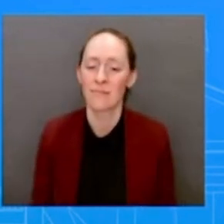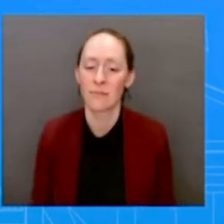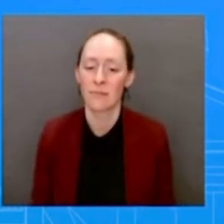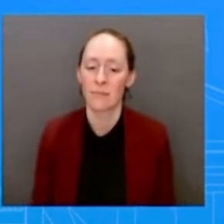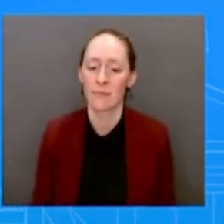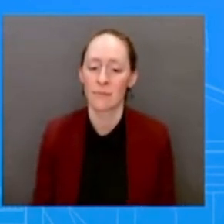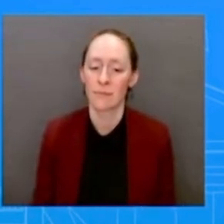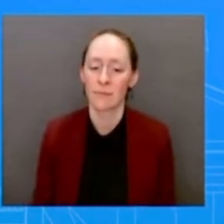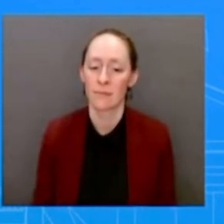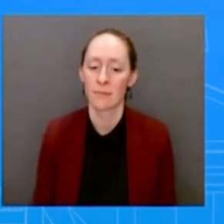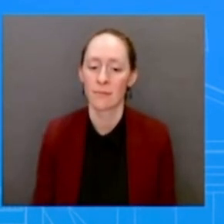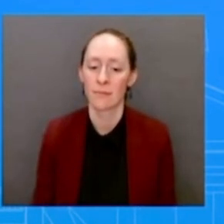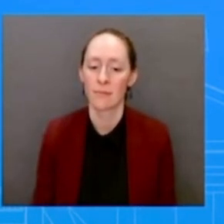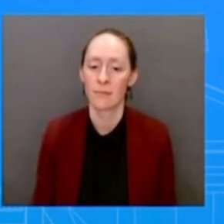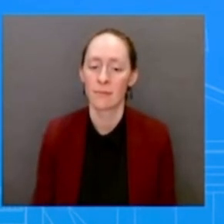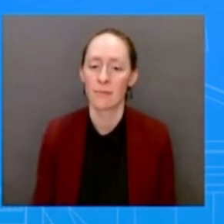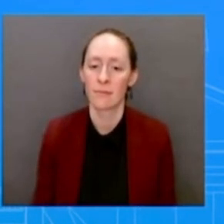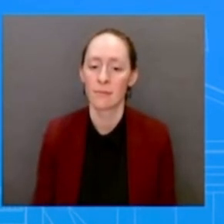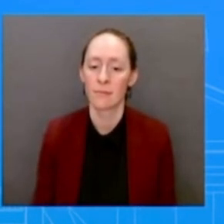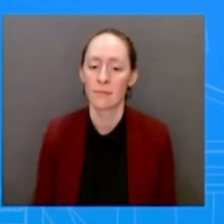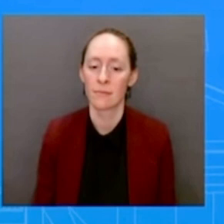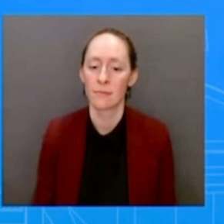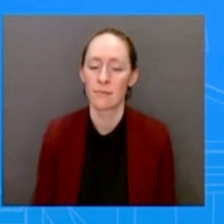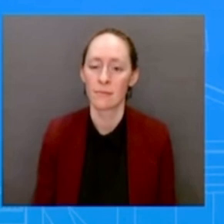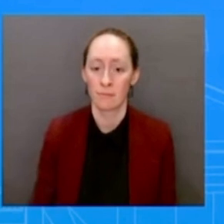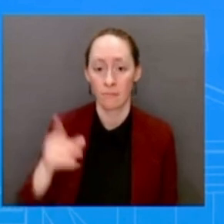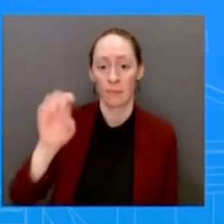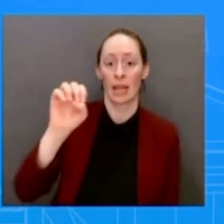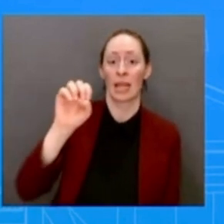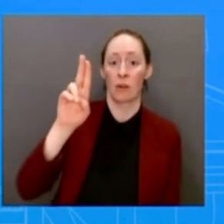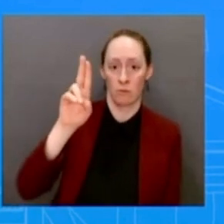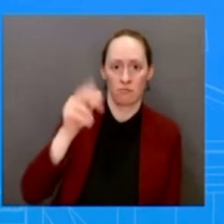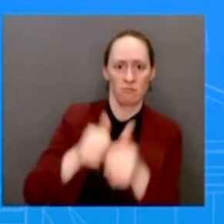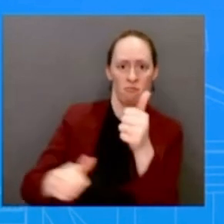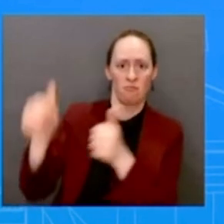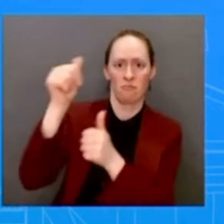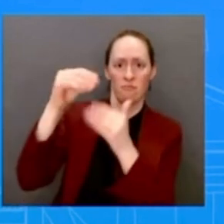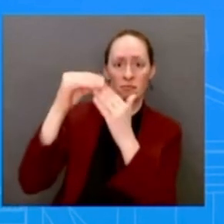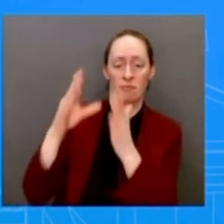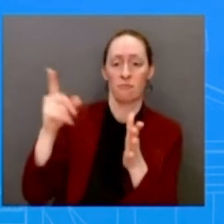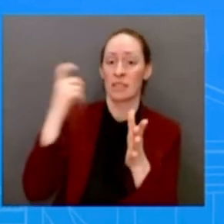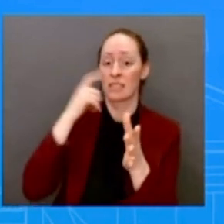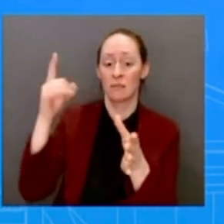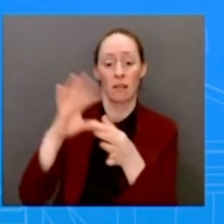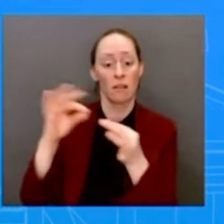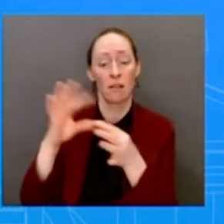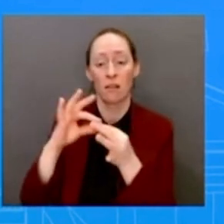official just said that the two sides are working toward an agreement in principle on a very limited